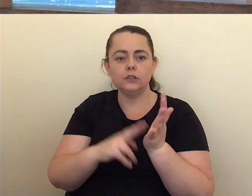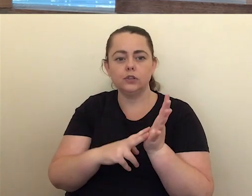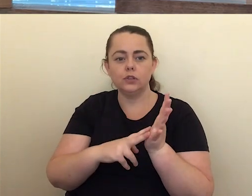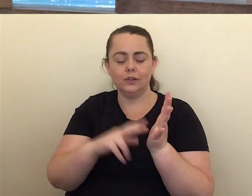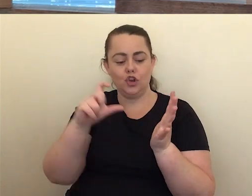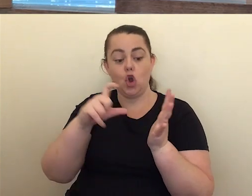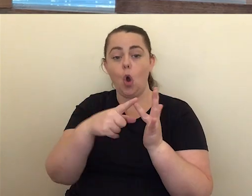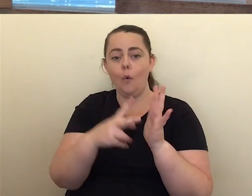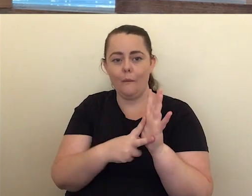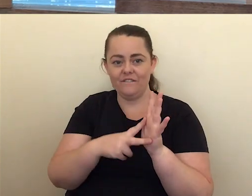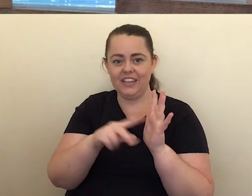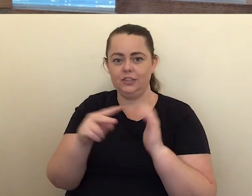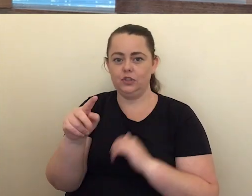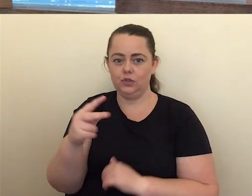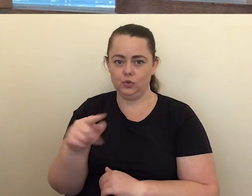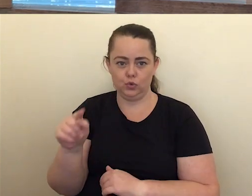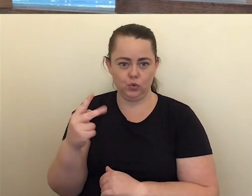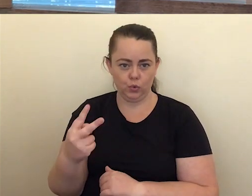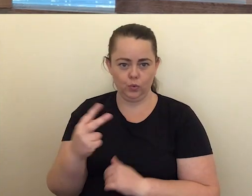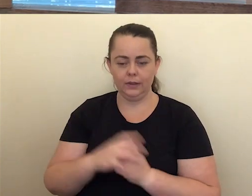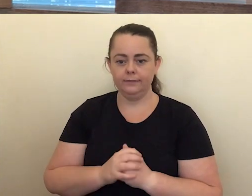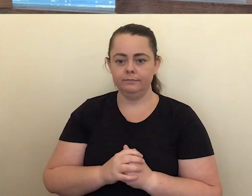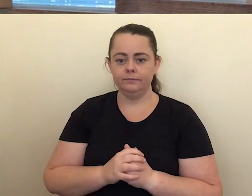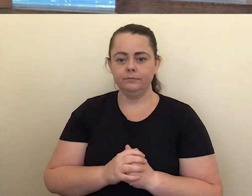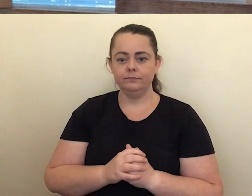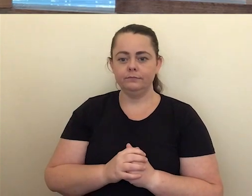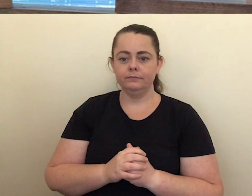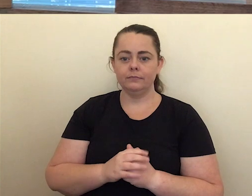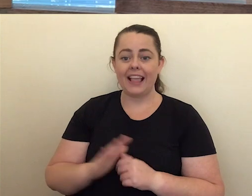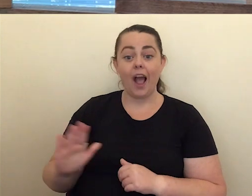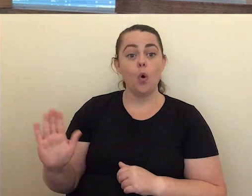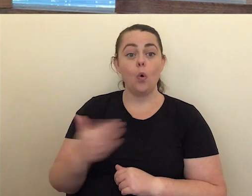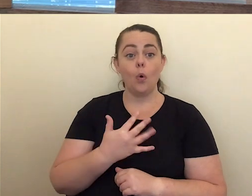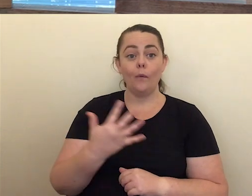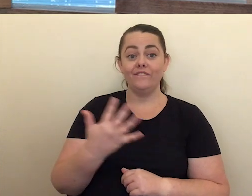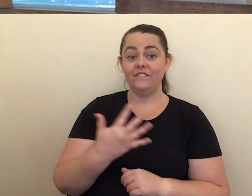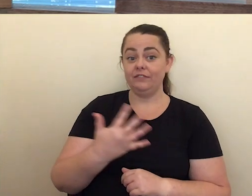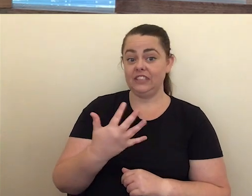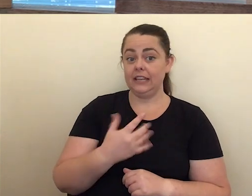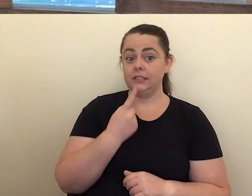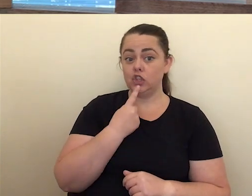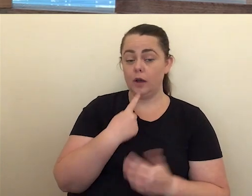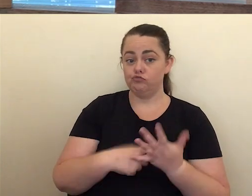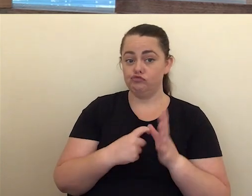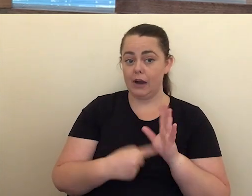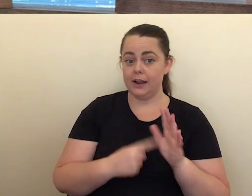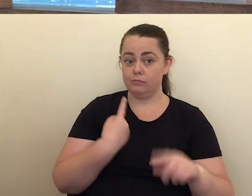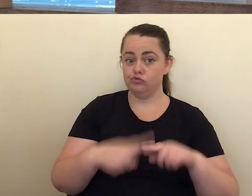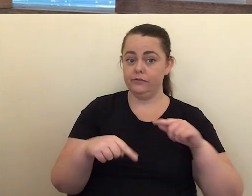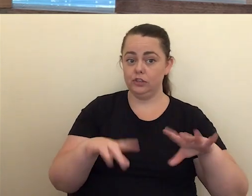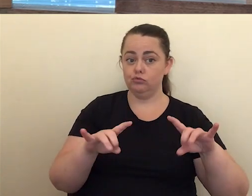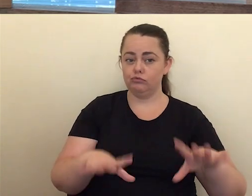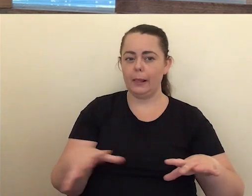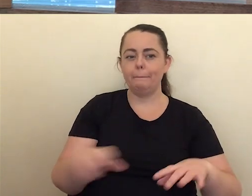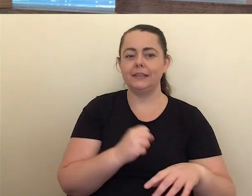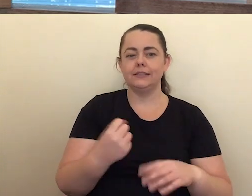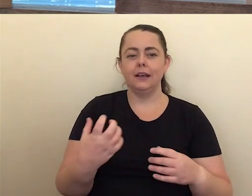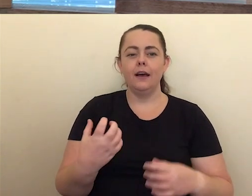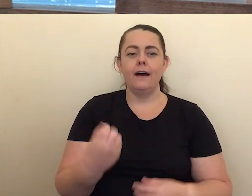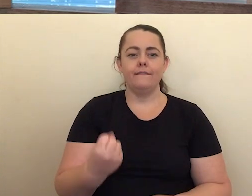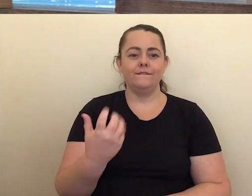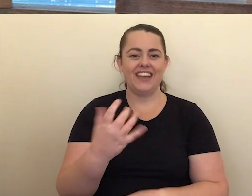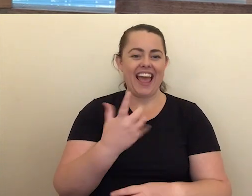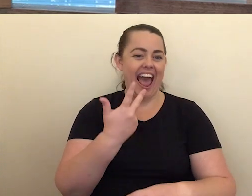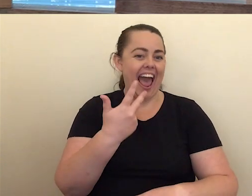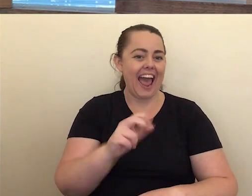must have an accuracy rate, which we call sensitivity, of at least 80%. So that means that at least 80